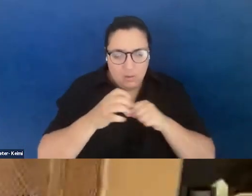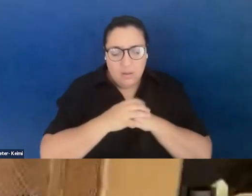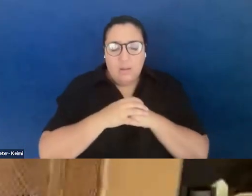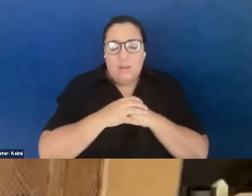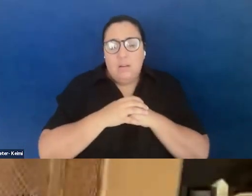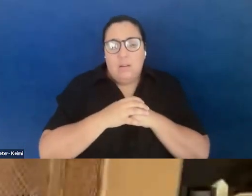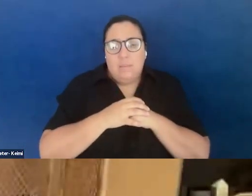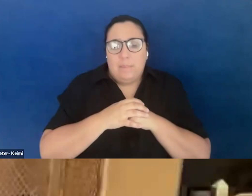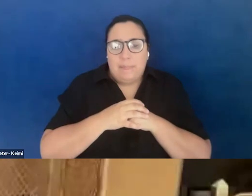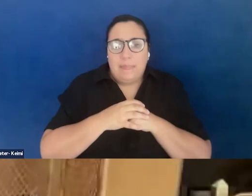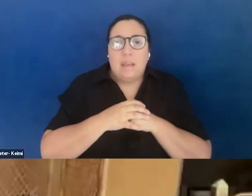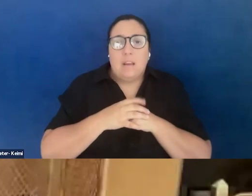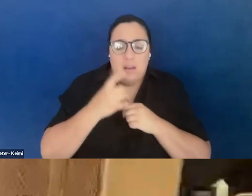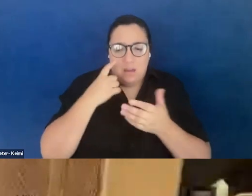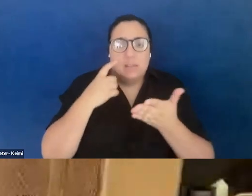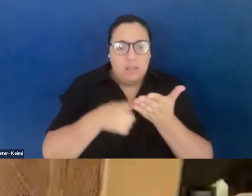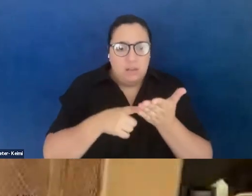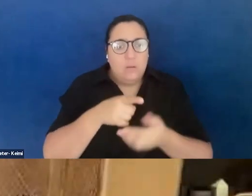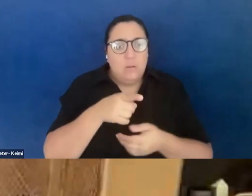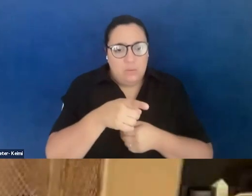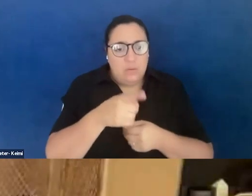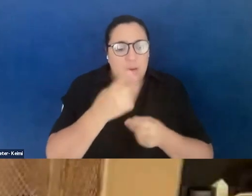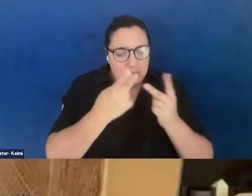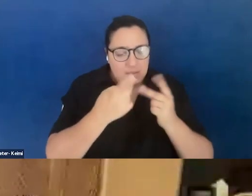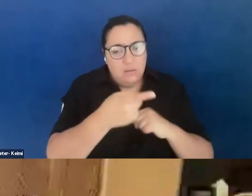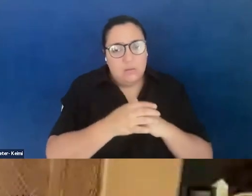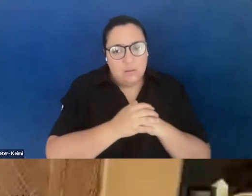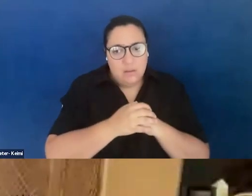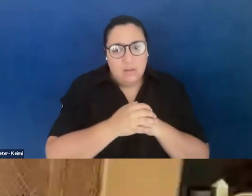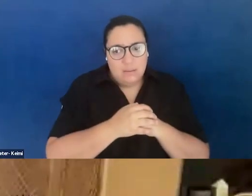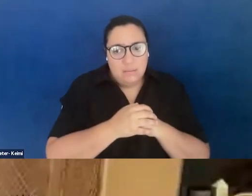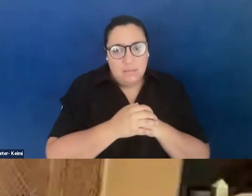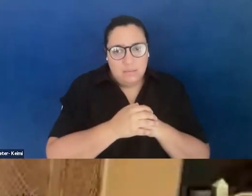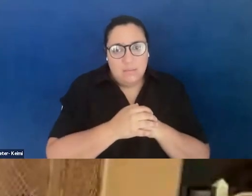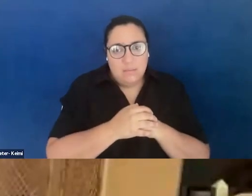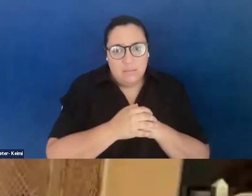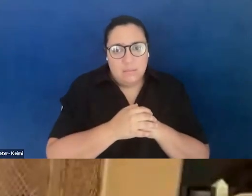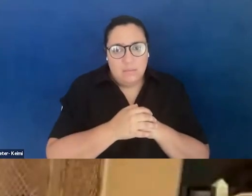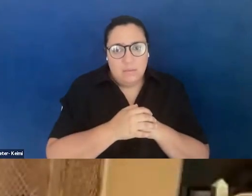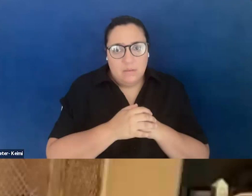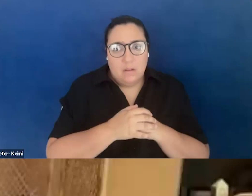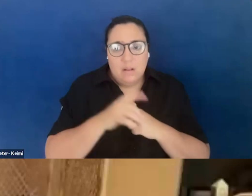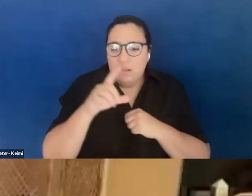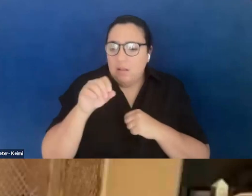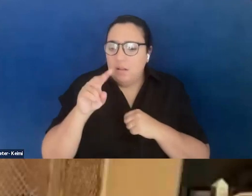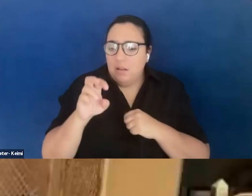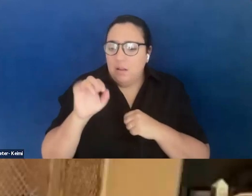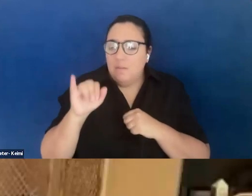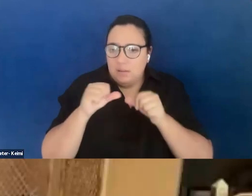I see you, right? And, like, as Cristina Olivares says, like, love is the enduring, right?